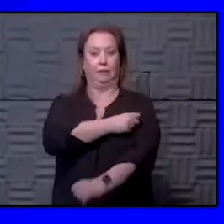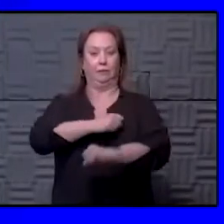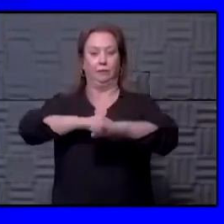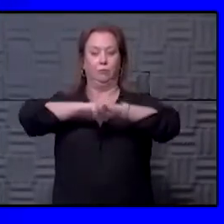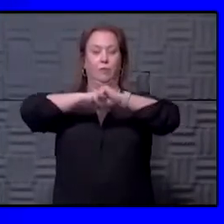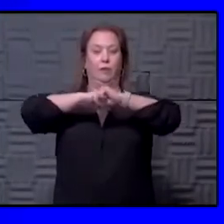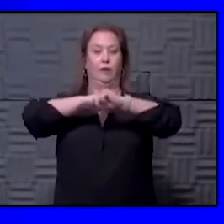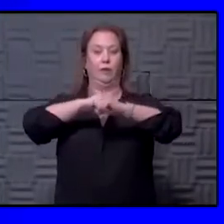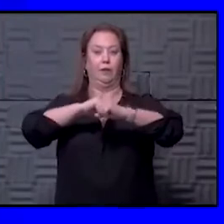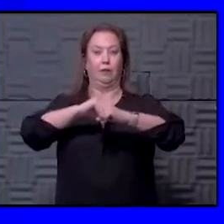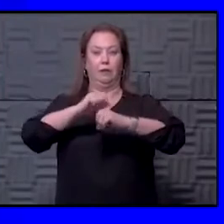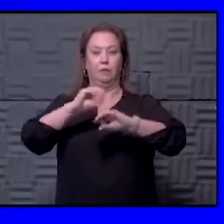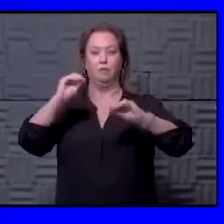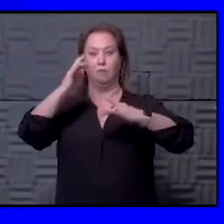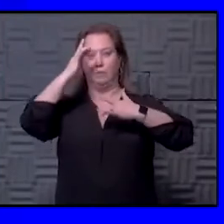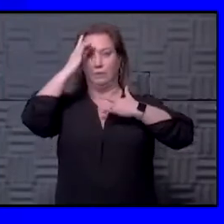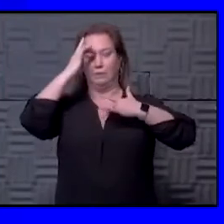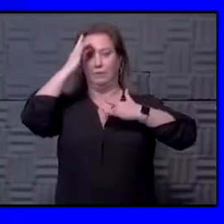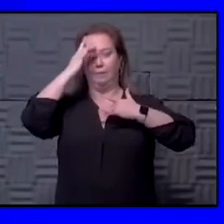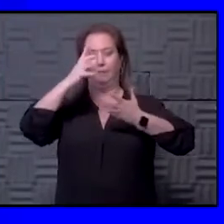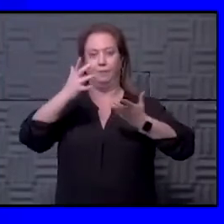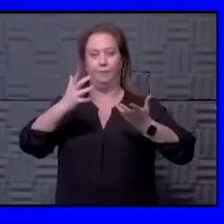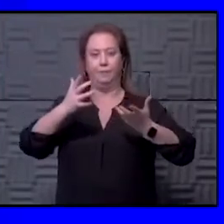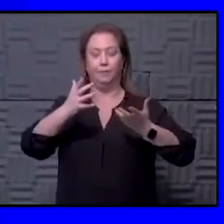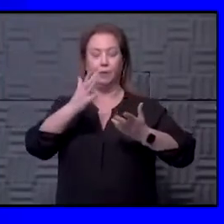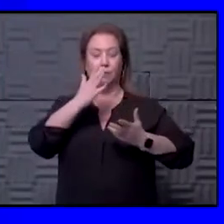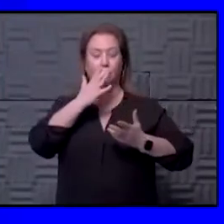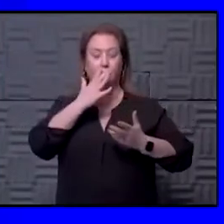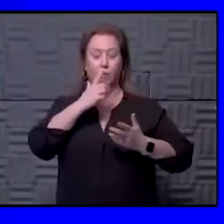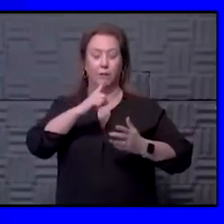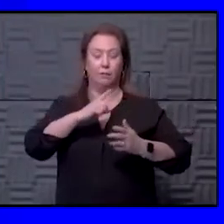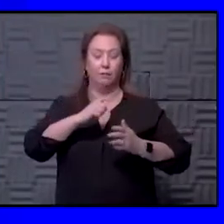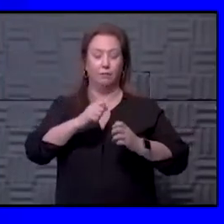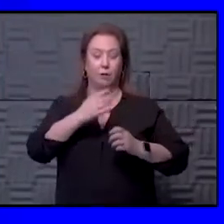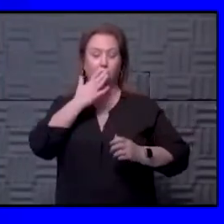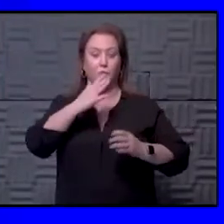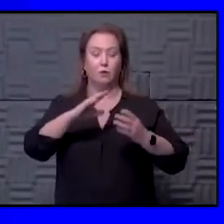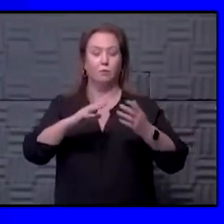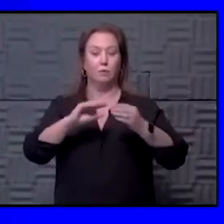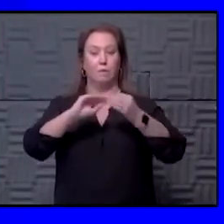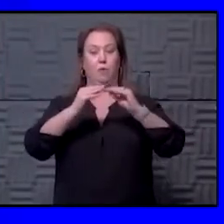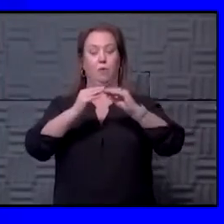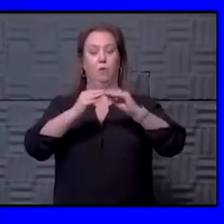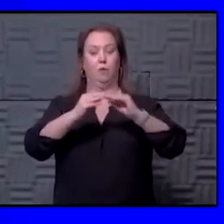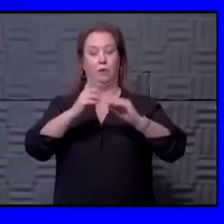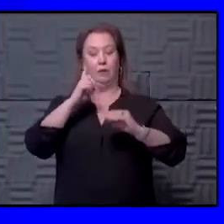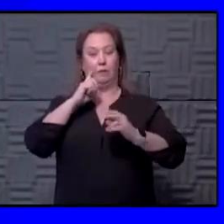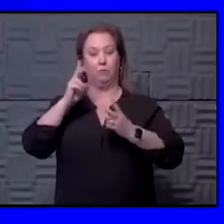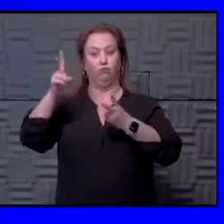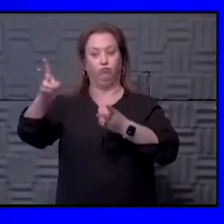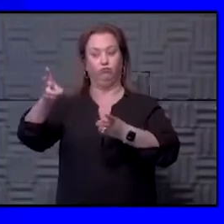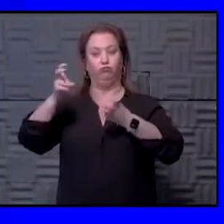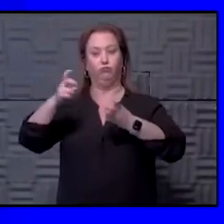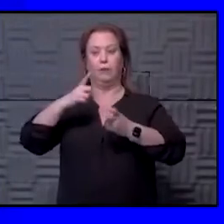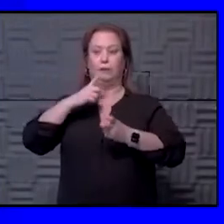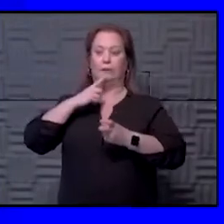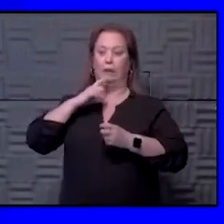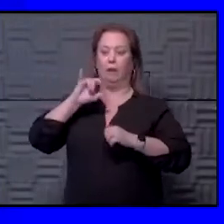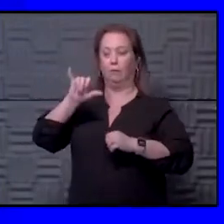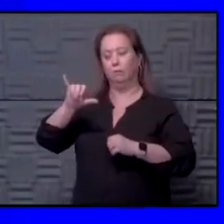vaccines do prevent asymptomatic disease to a good extent right now. And if that is, then we are extrapolating, saying, well,